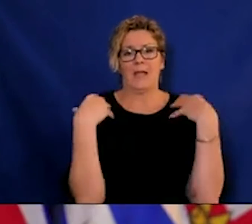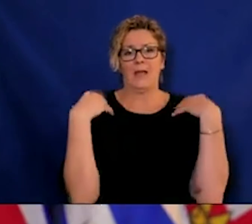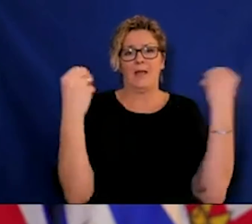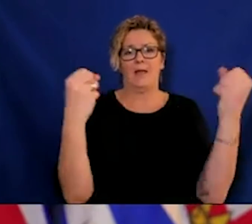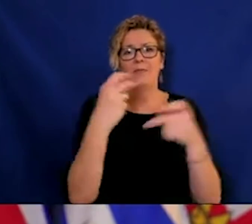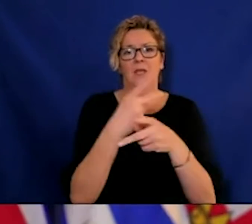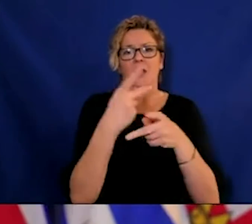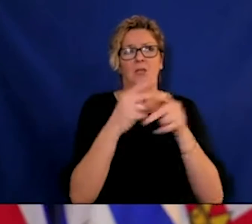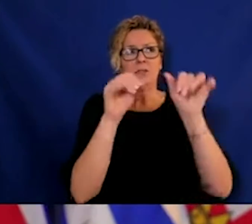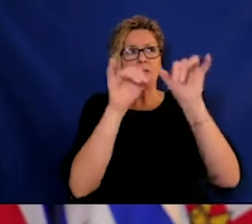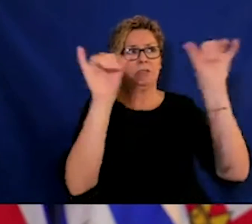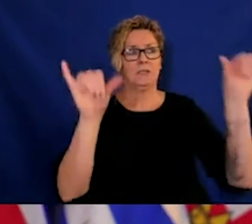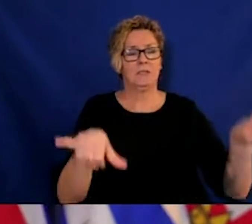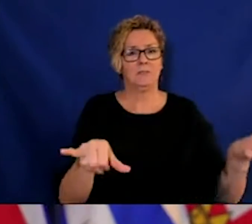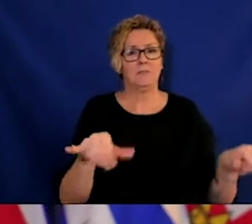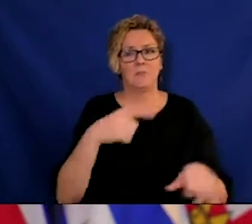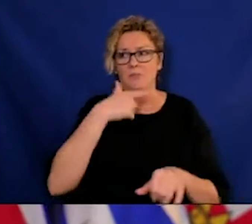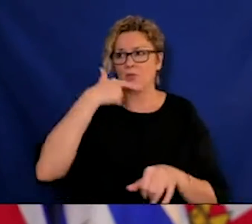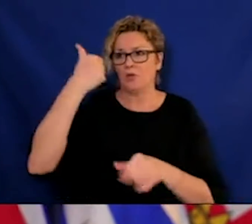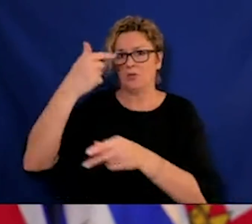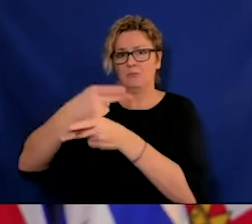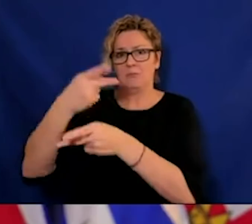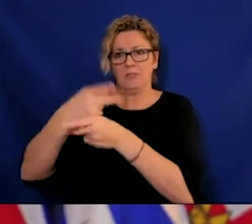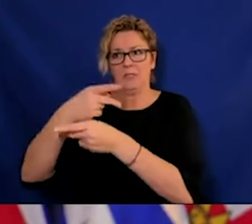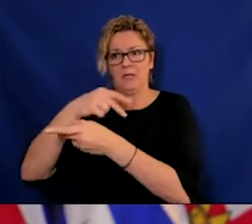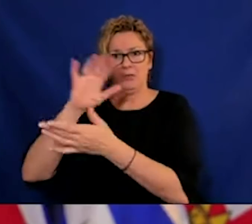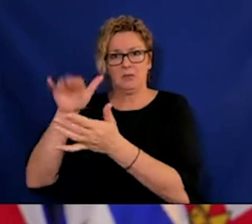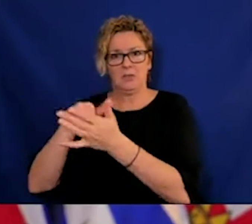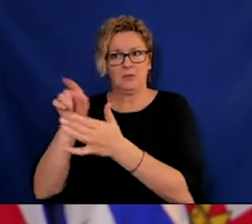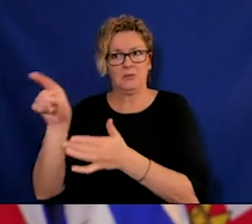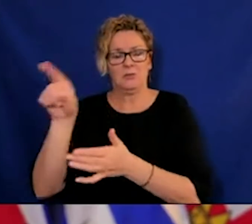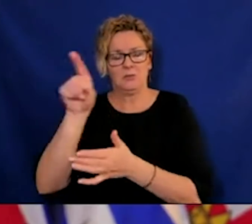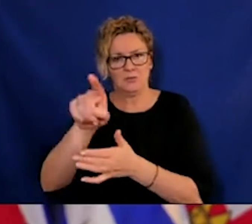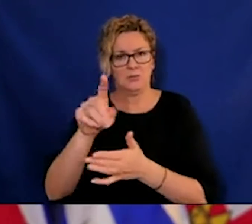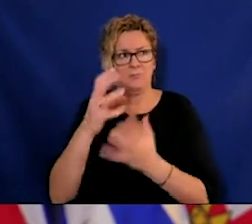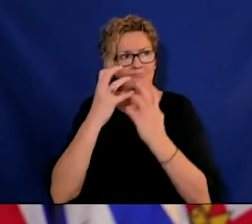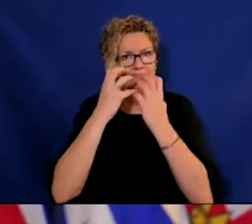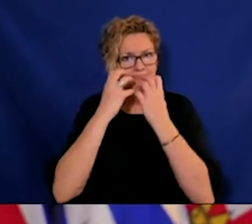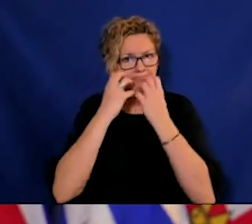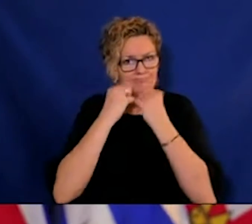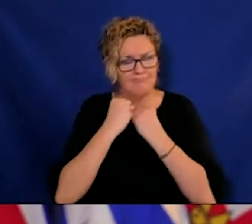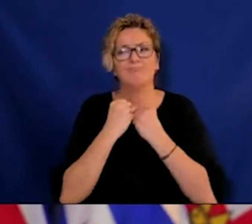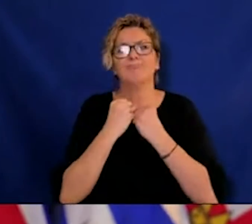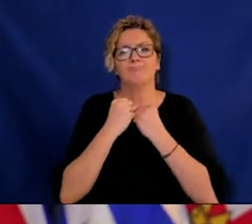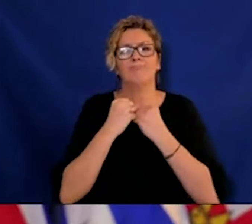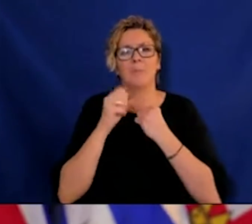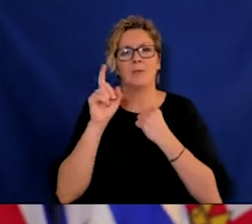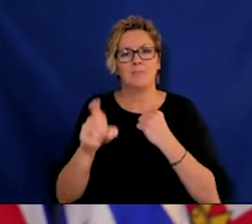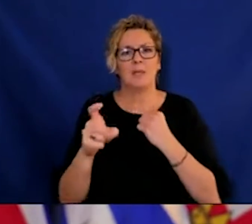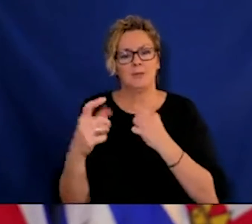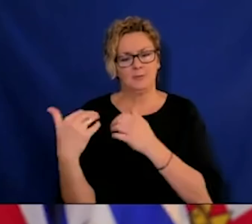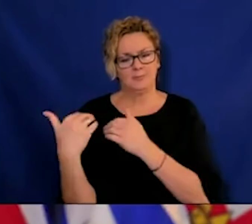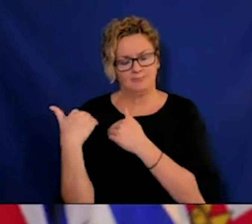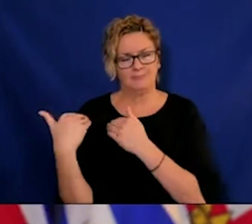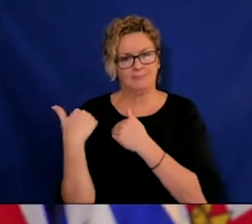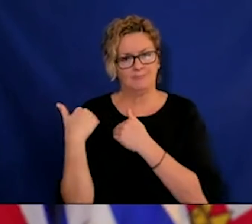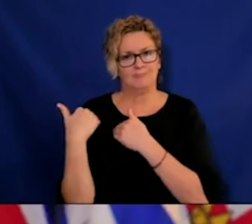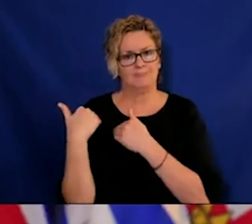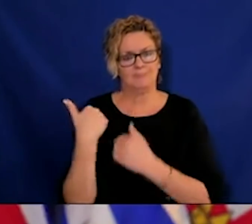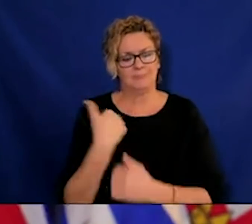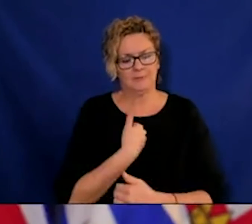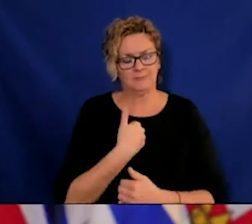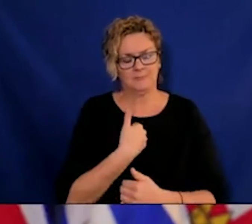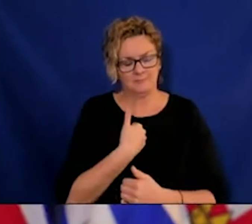BC's record on this has been good compared to other jurisdictions, but the losses have been, to my way of thinking,